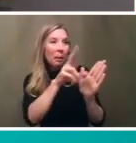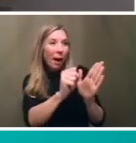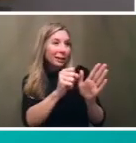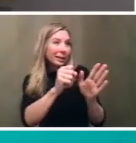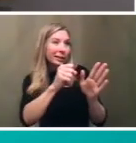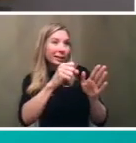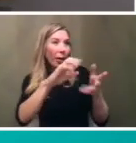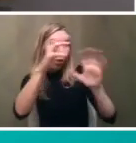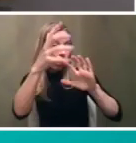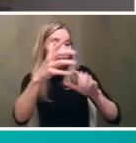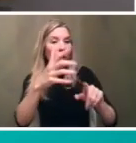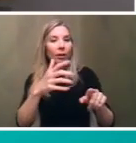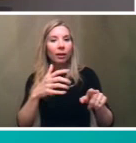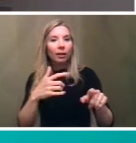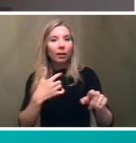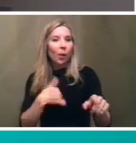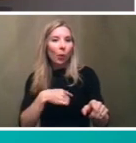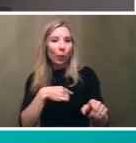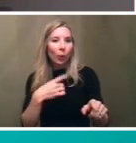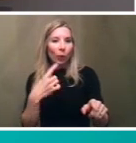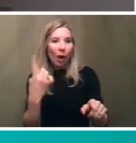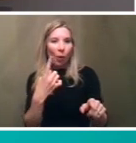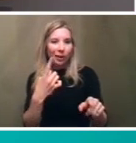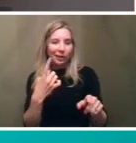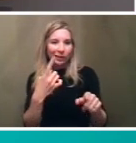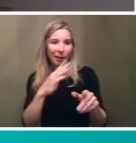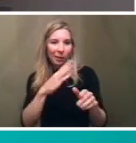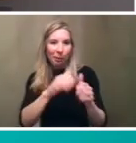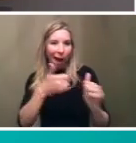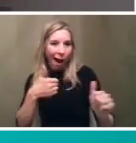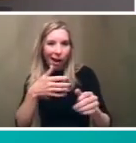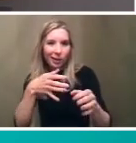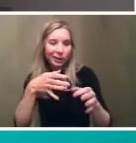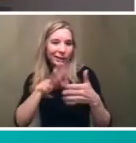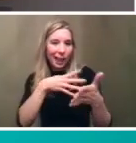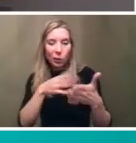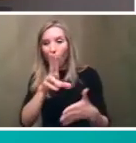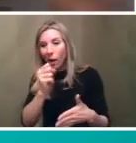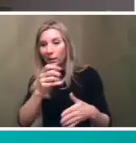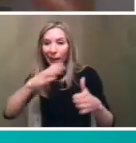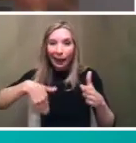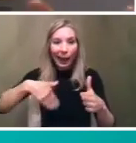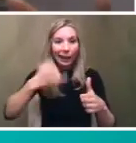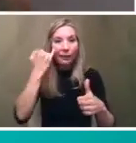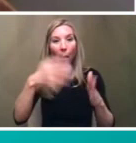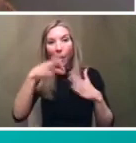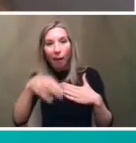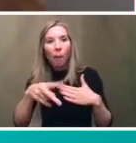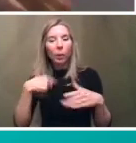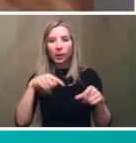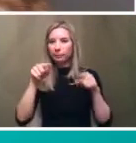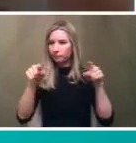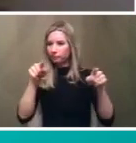is where my bus i we always we always fall behind schedule here or the bus is always late when it picks me up and then we can double check some of that